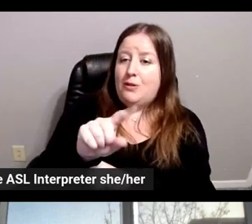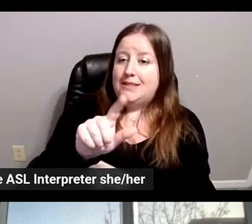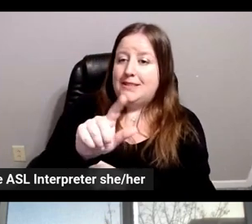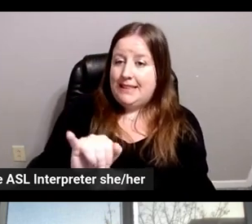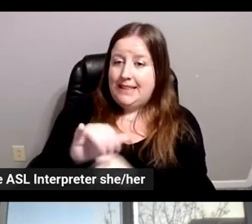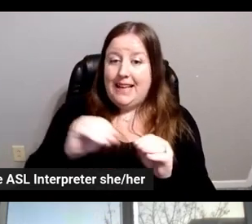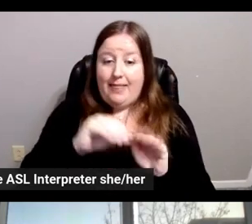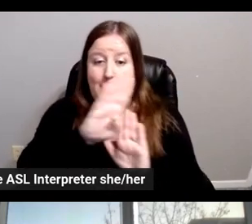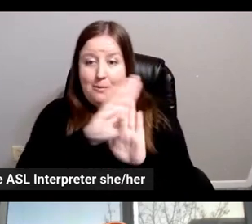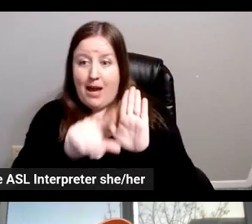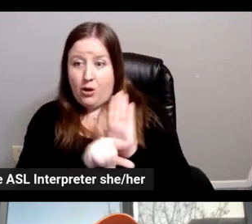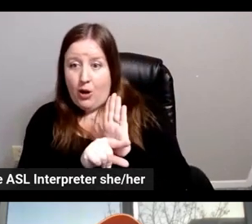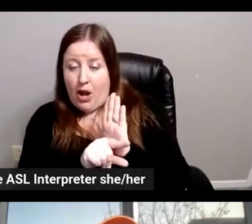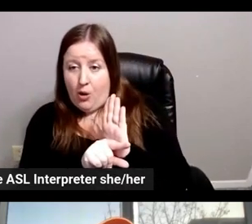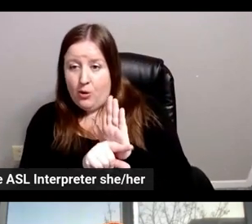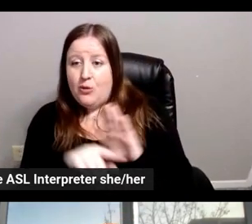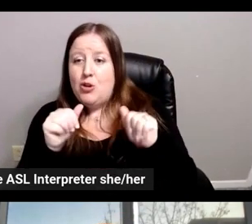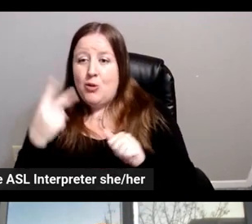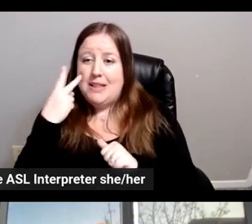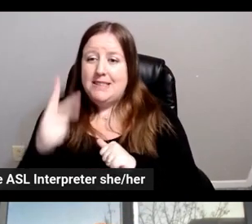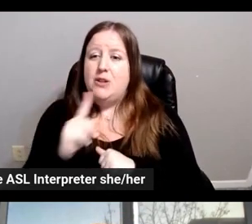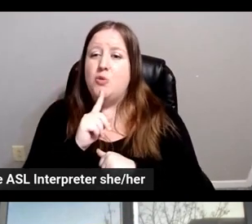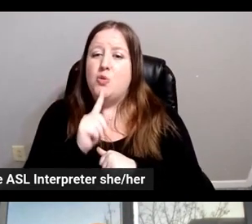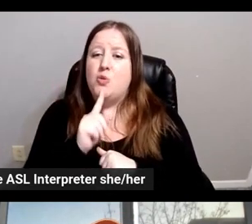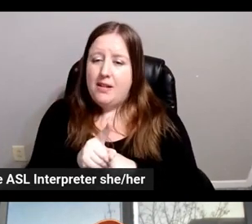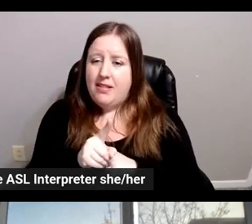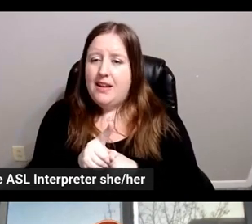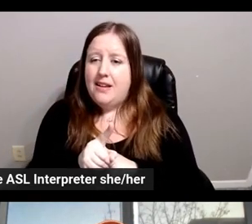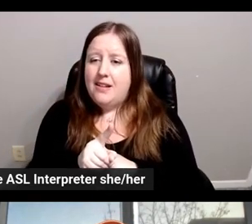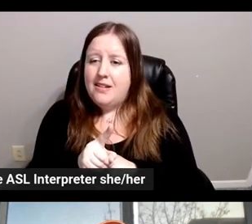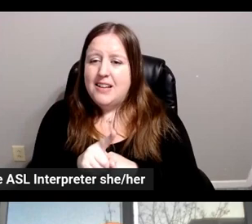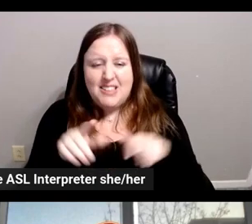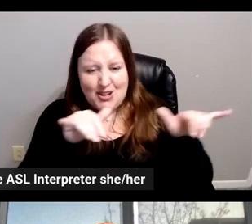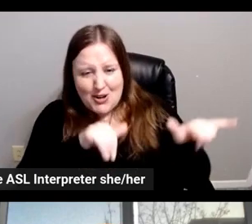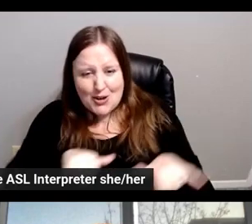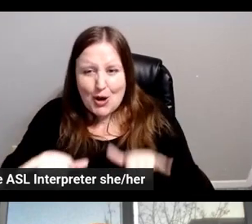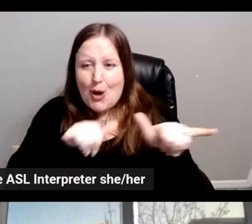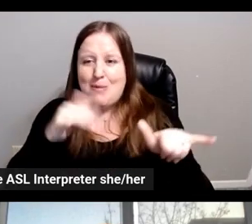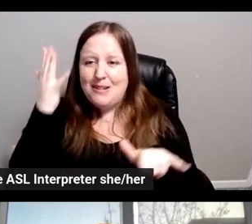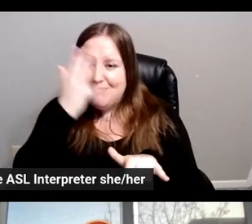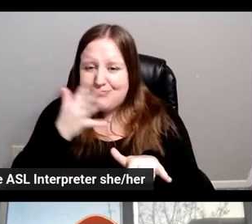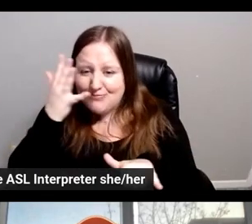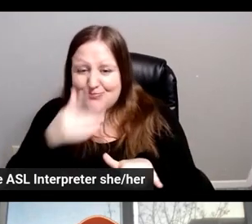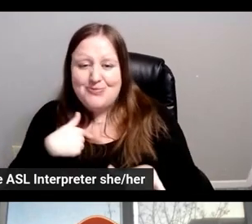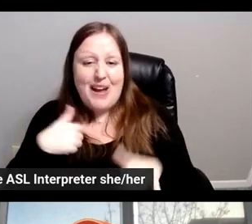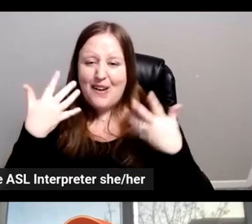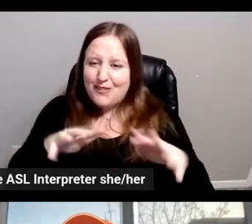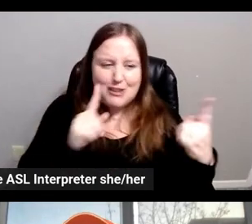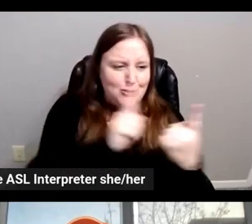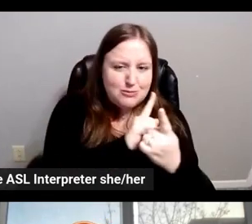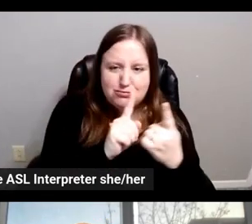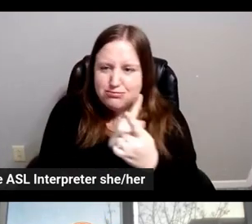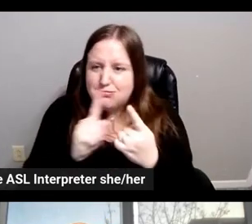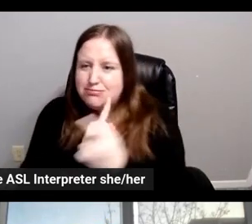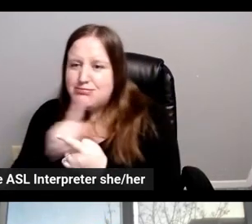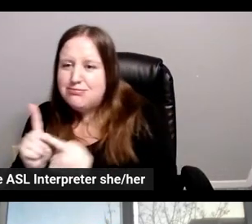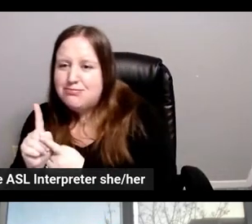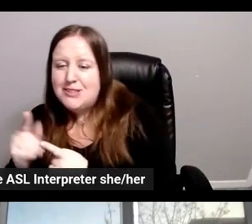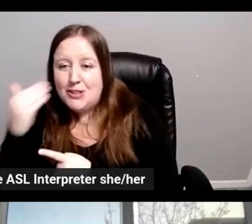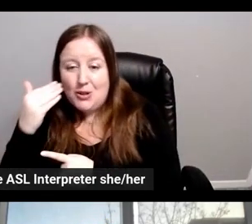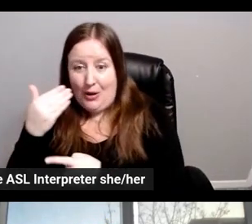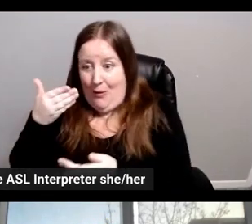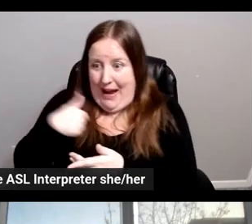spot a lot of very common faces that I can meet usually, and I can meet usually at